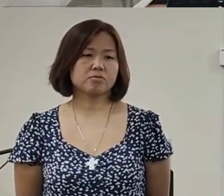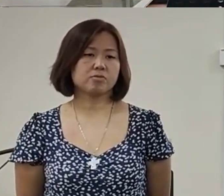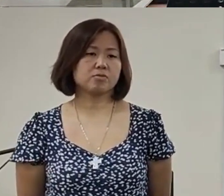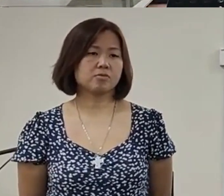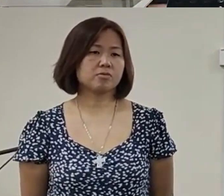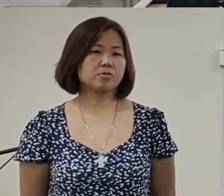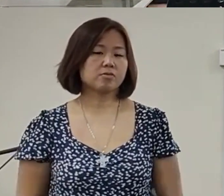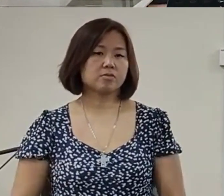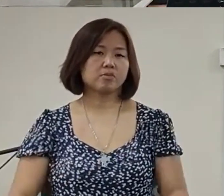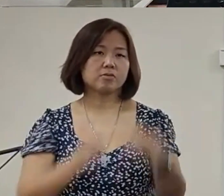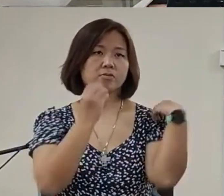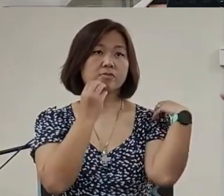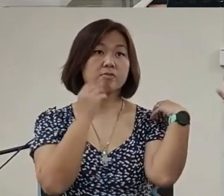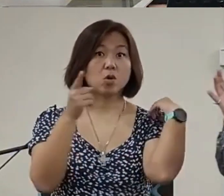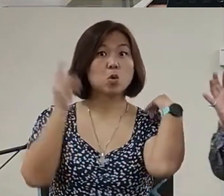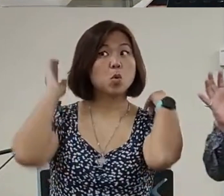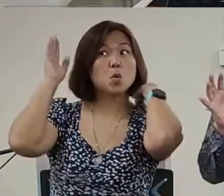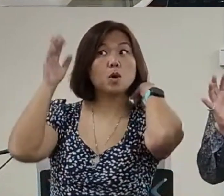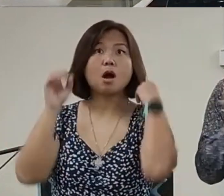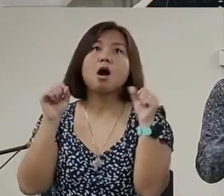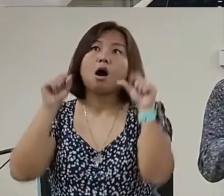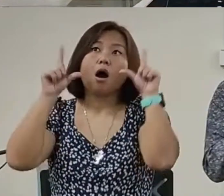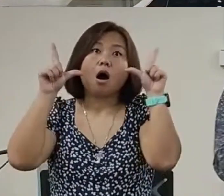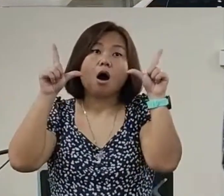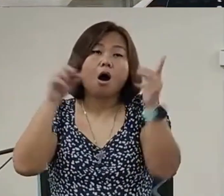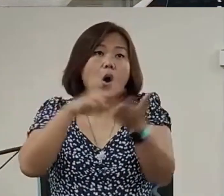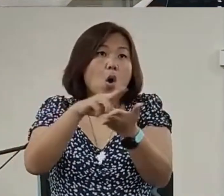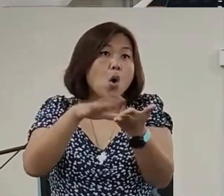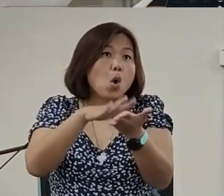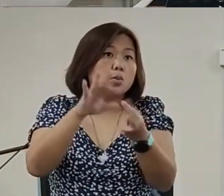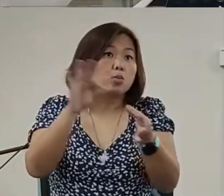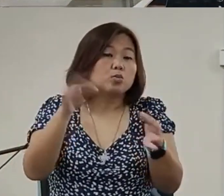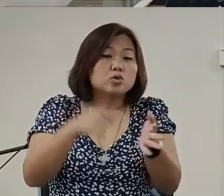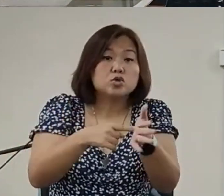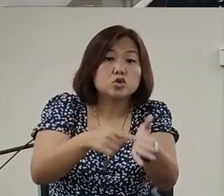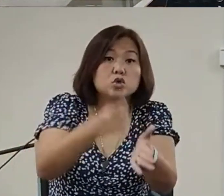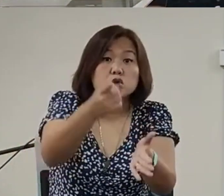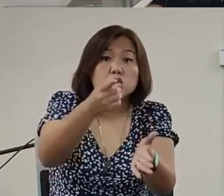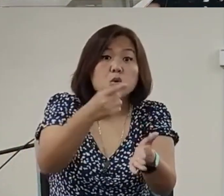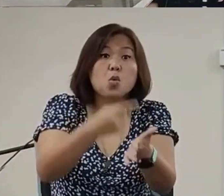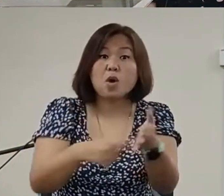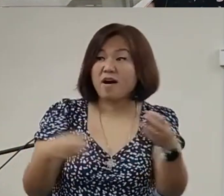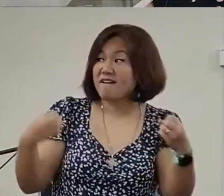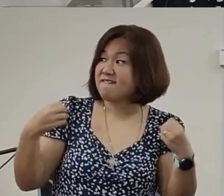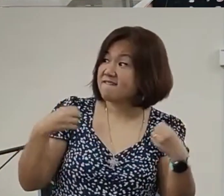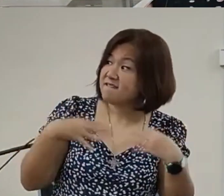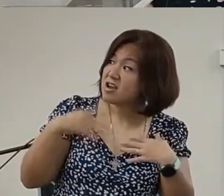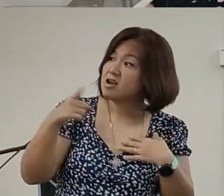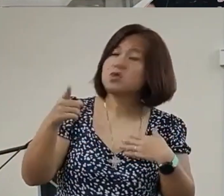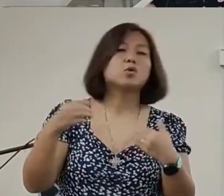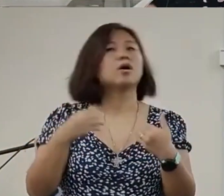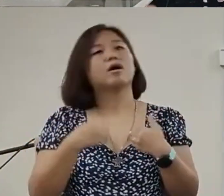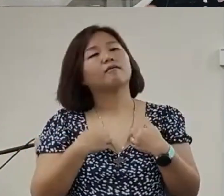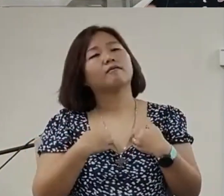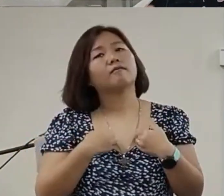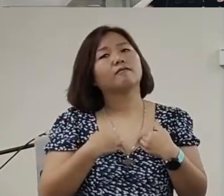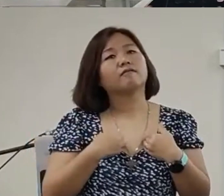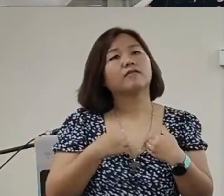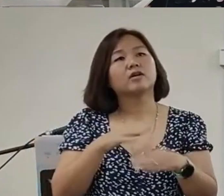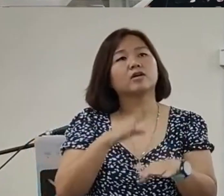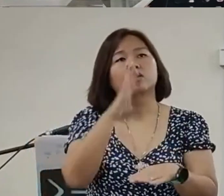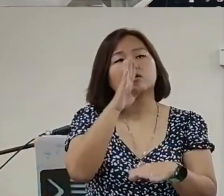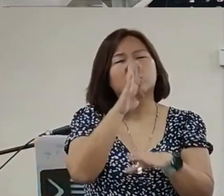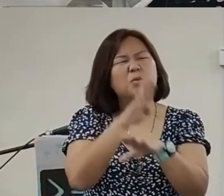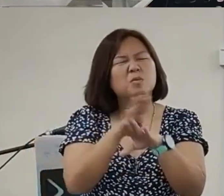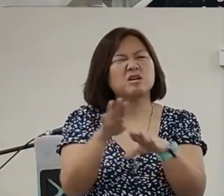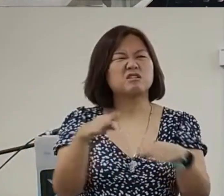And you're going to be surprisedThis weekThe Holy Spirit is going to show youWhat kind of fearYou are struckDon't be a heroAnd sayAh that's